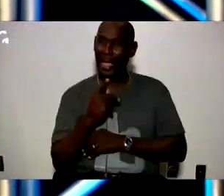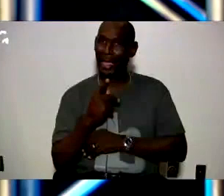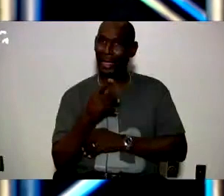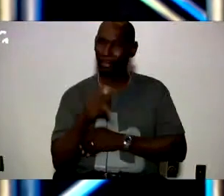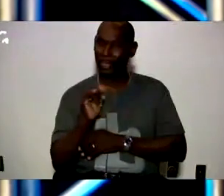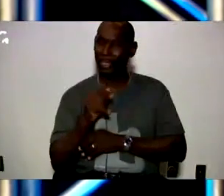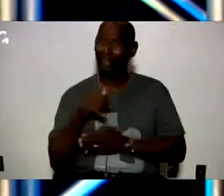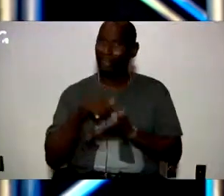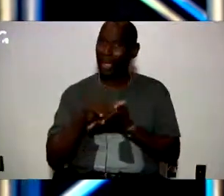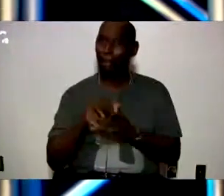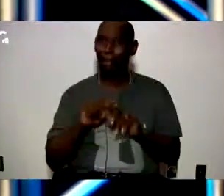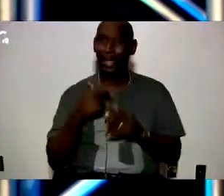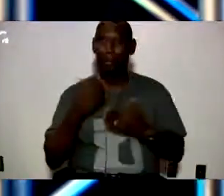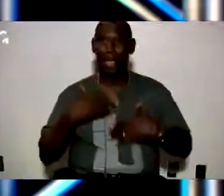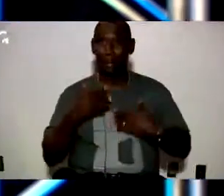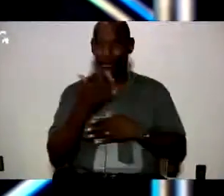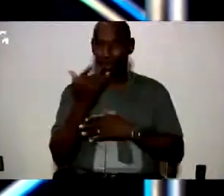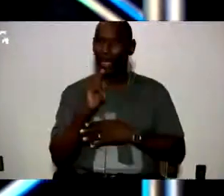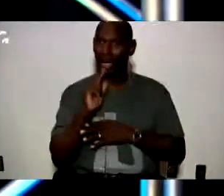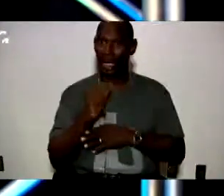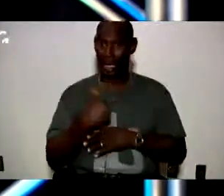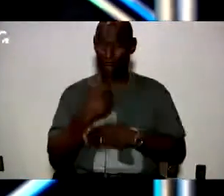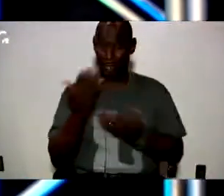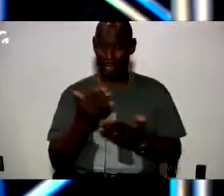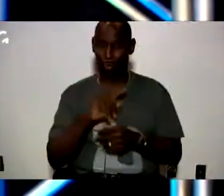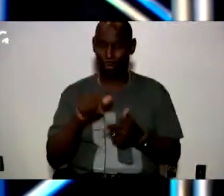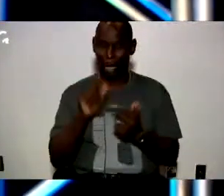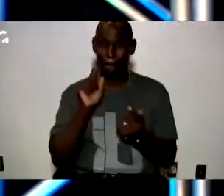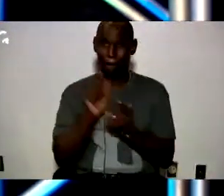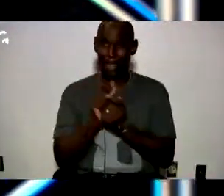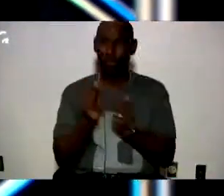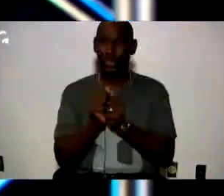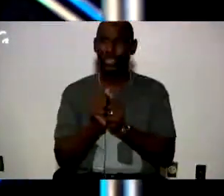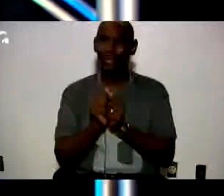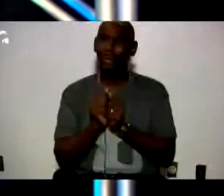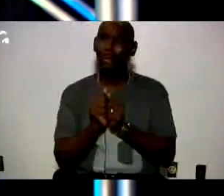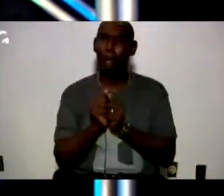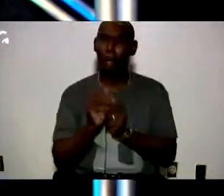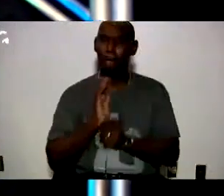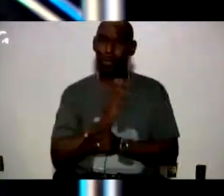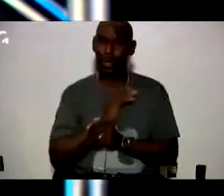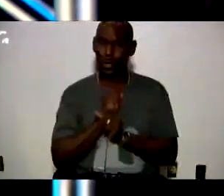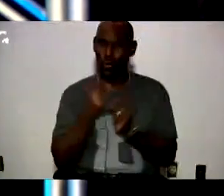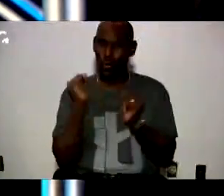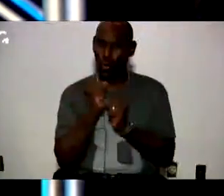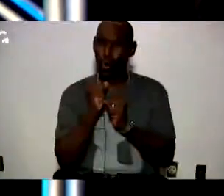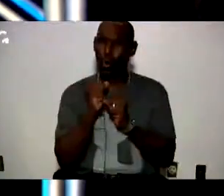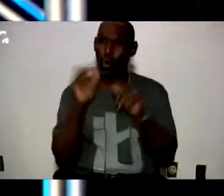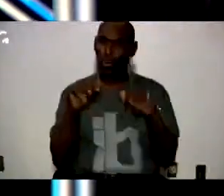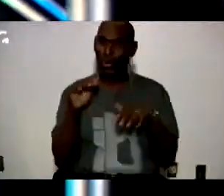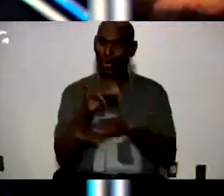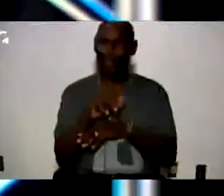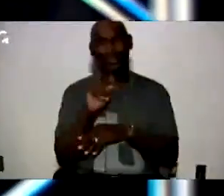you. And so when I came and met with the board, it was a cold, rainy night. No, it